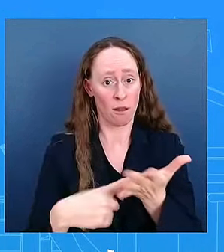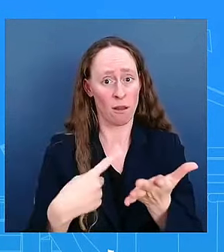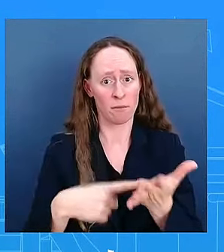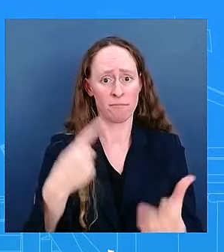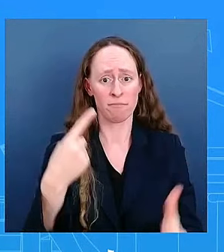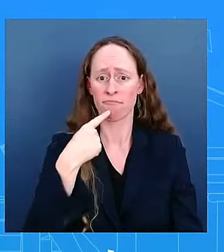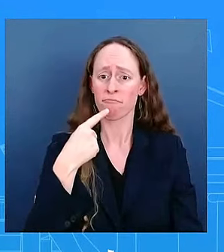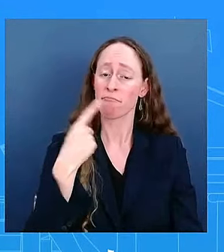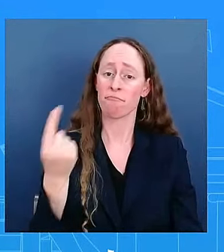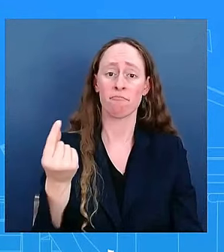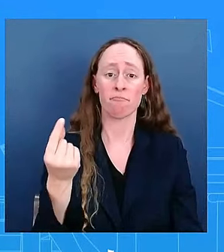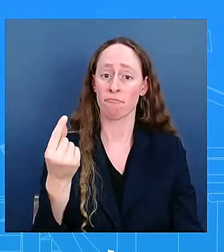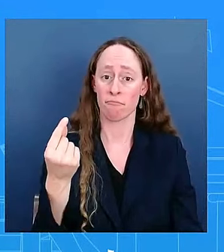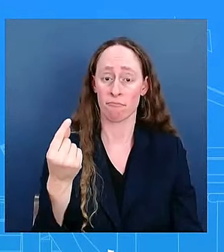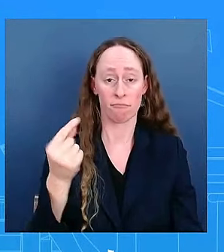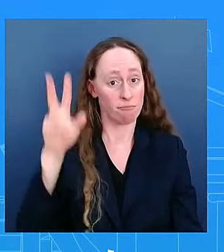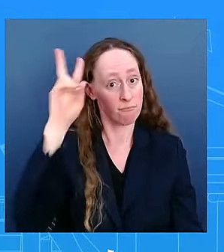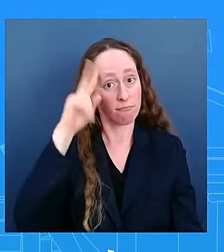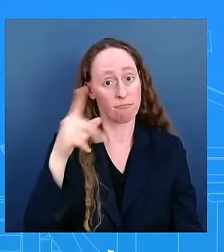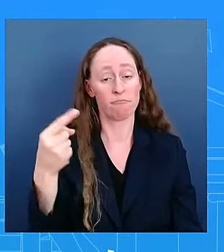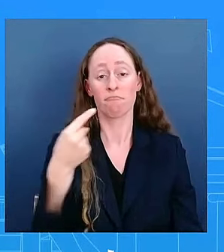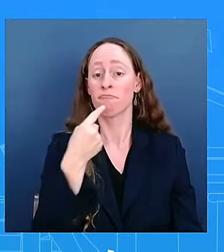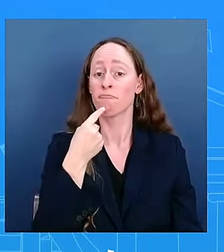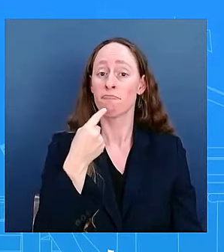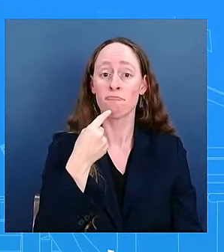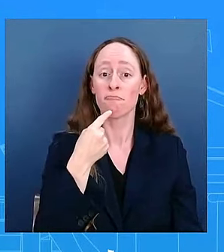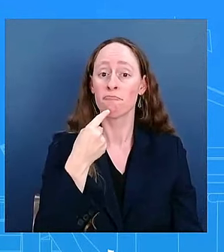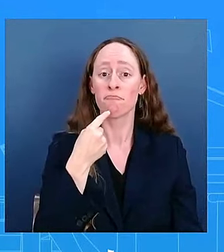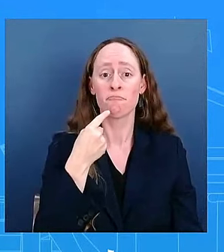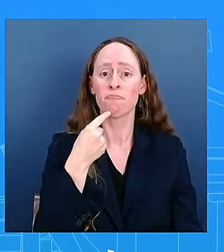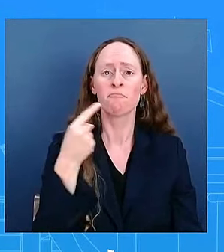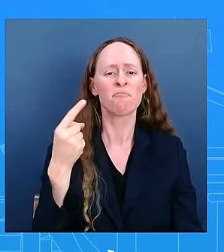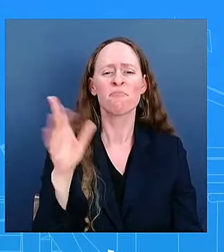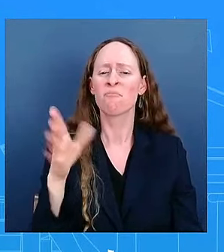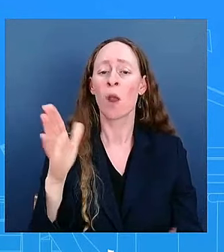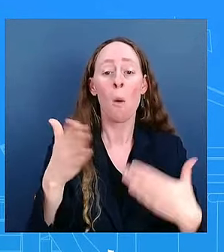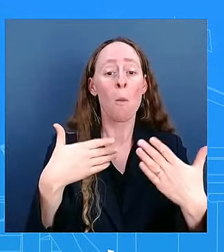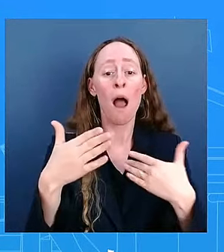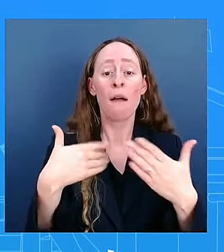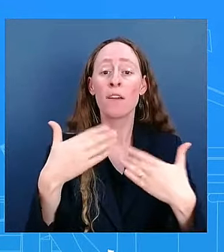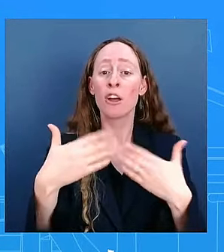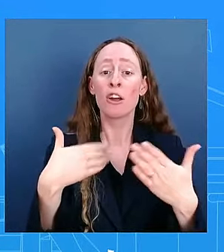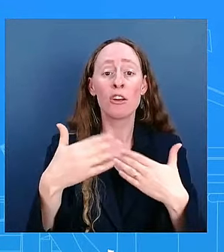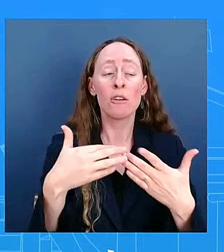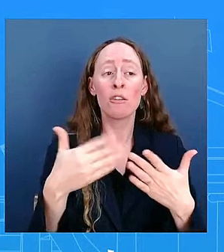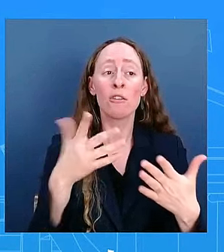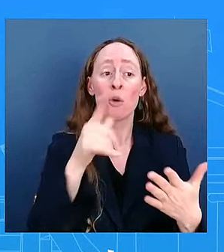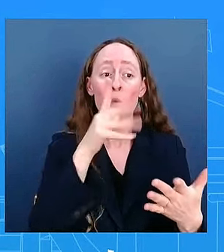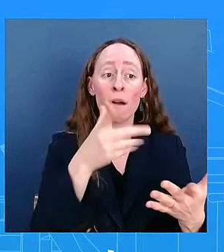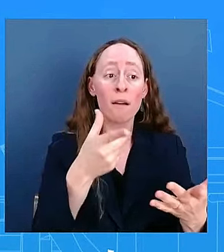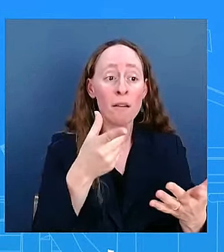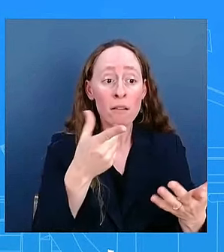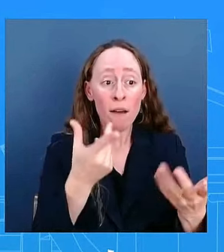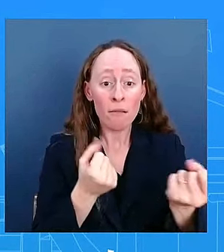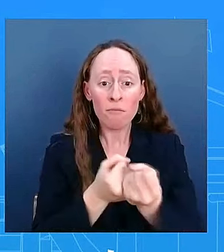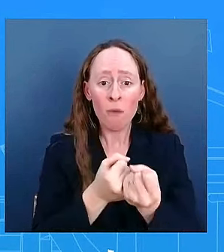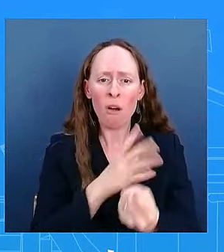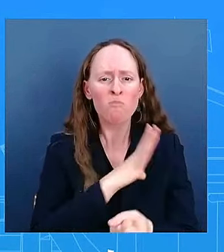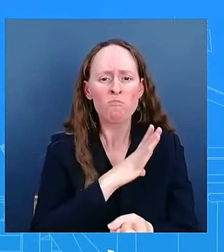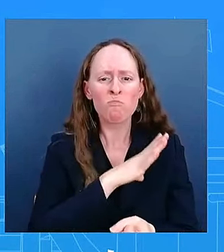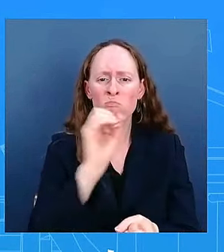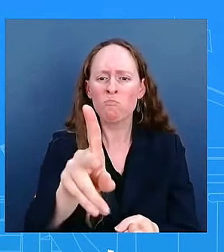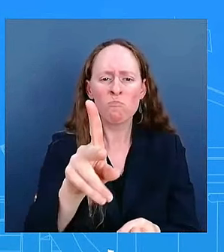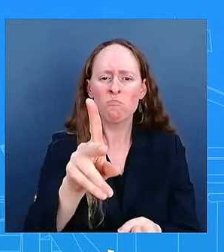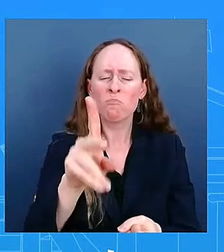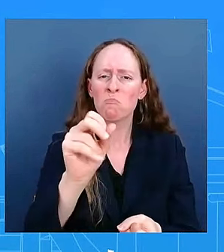she believes that it doesn't matter who you vote for, right? People should have their ability to make